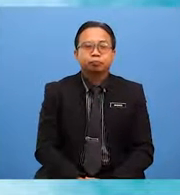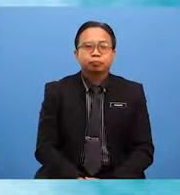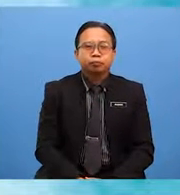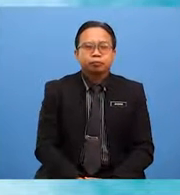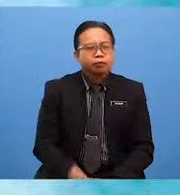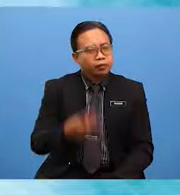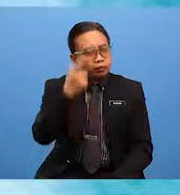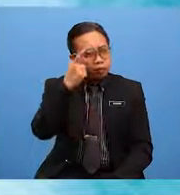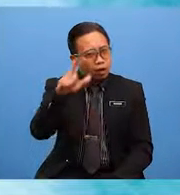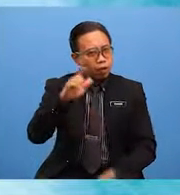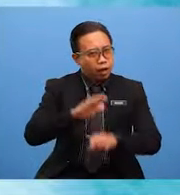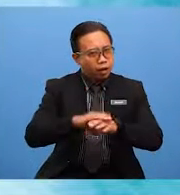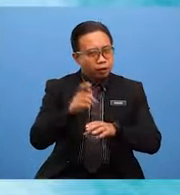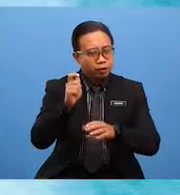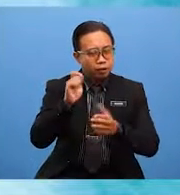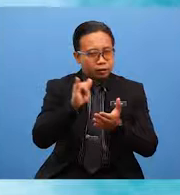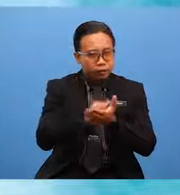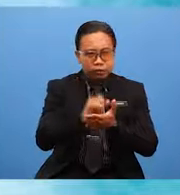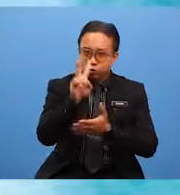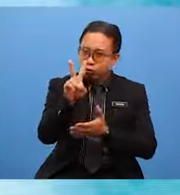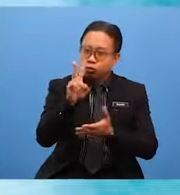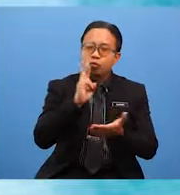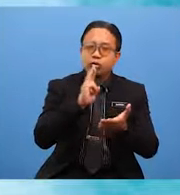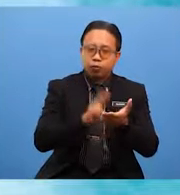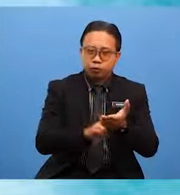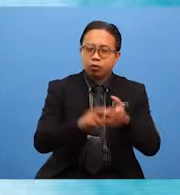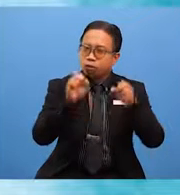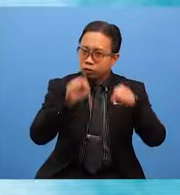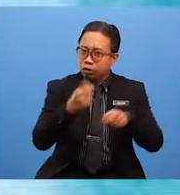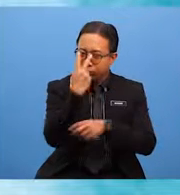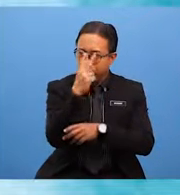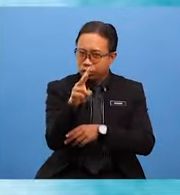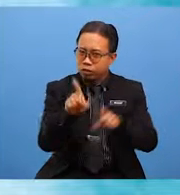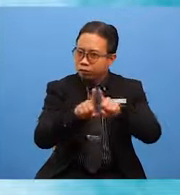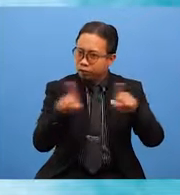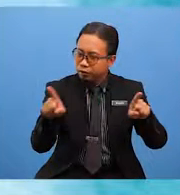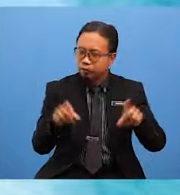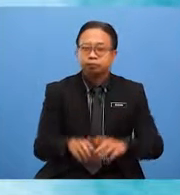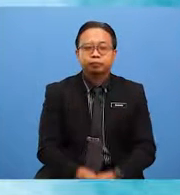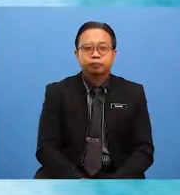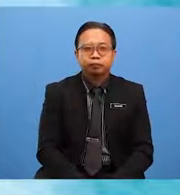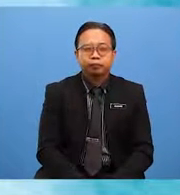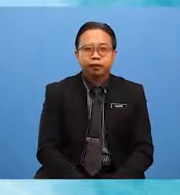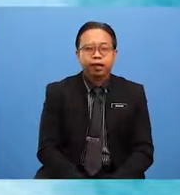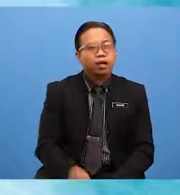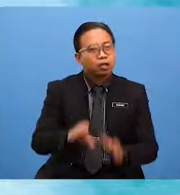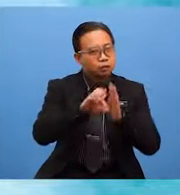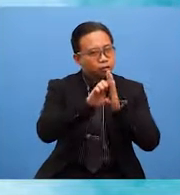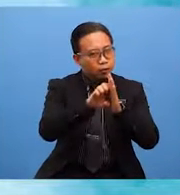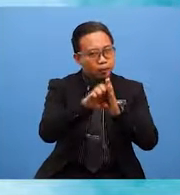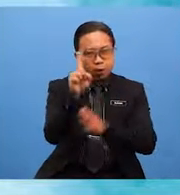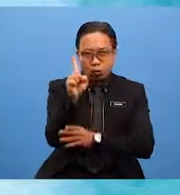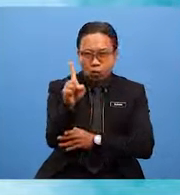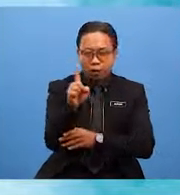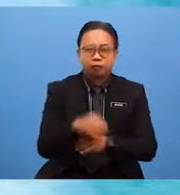Look at these two reports. Can you spot the differences? This is sample 1. This